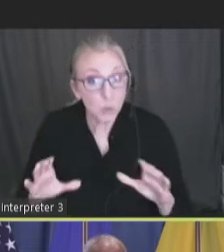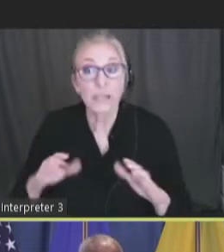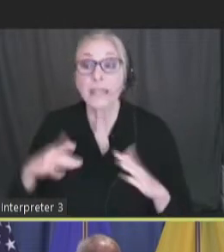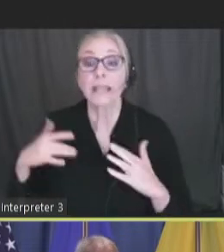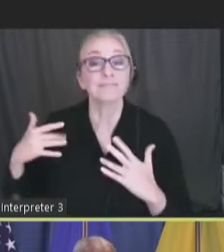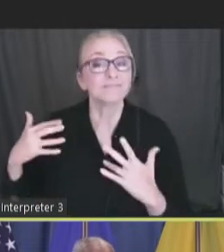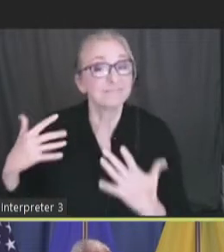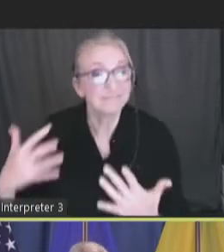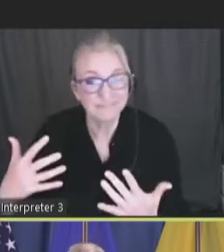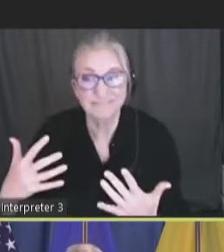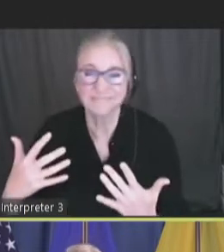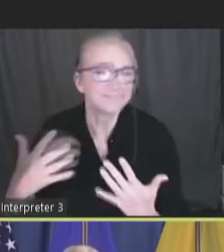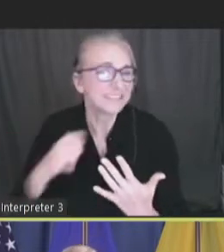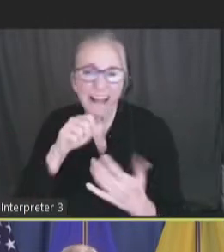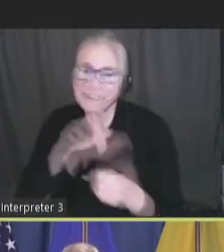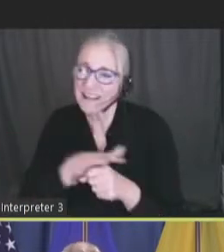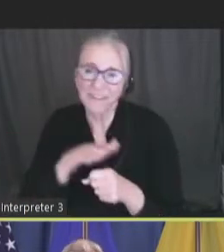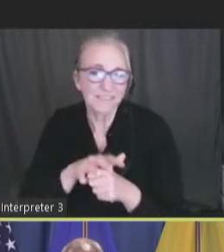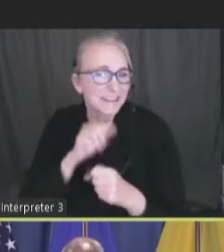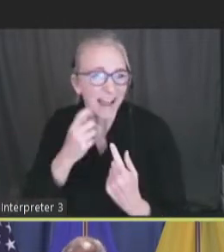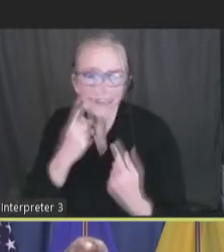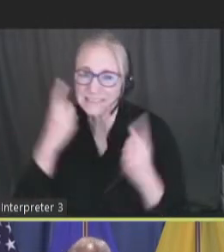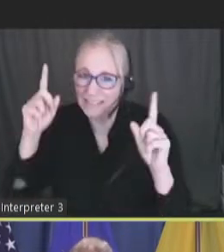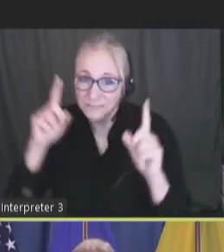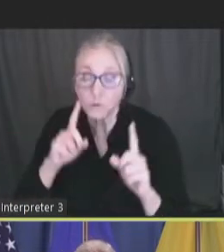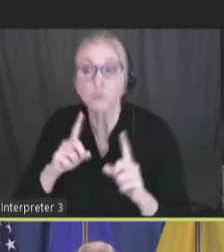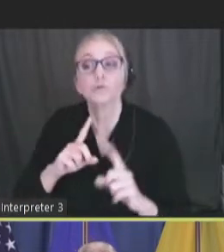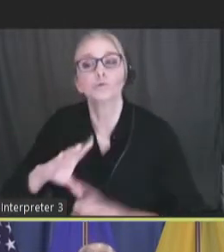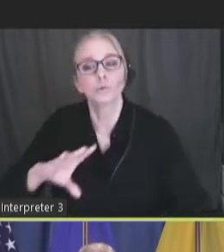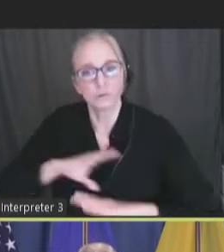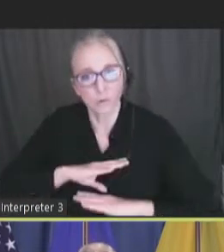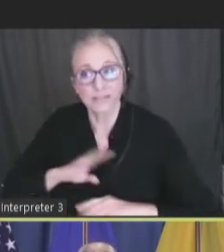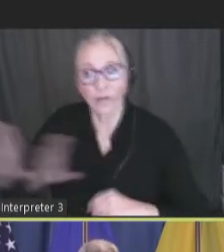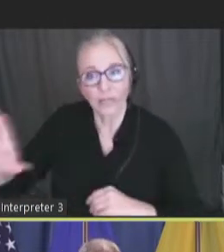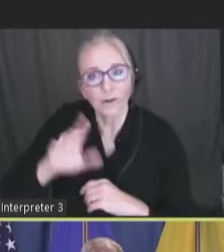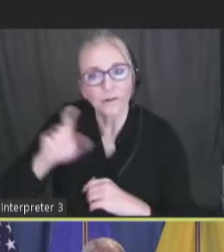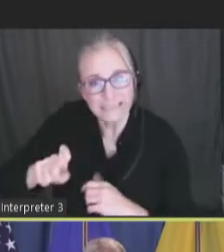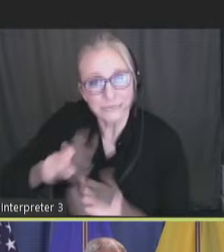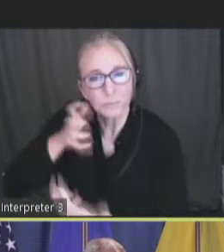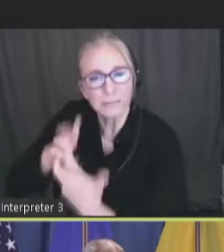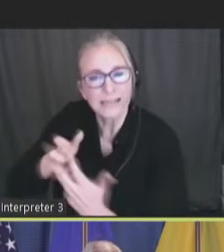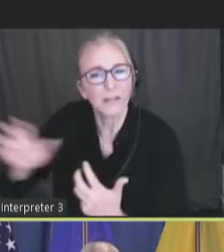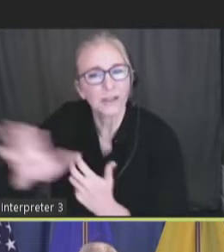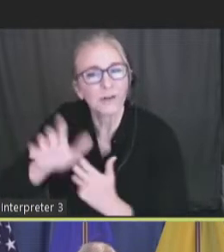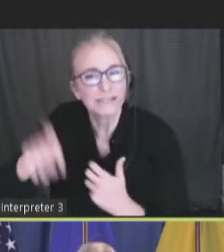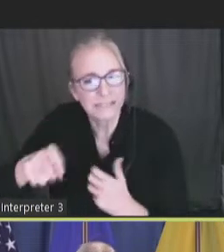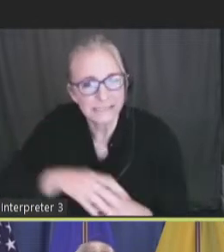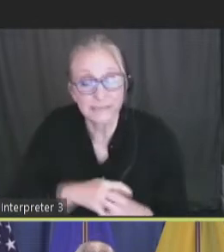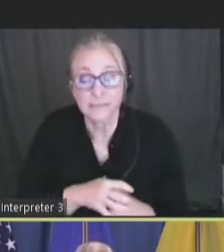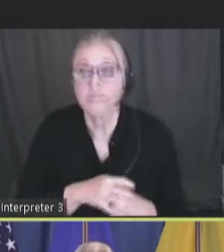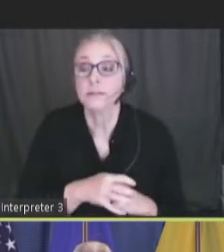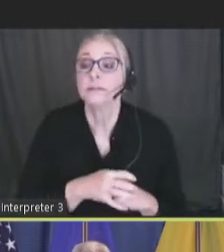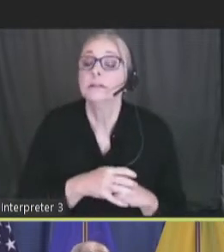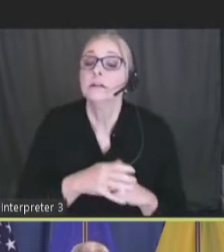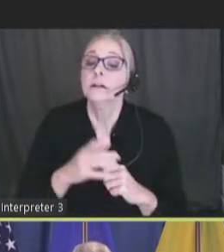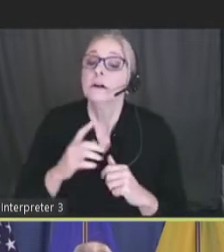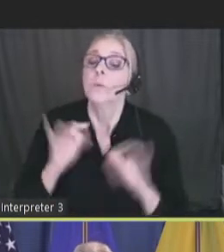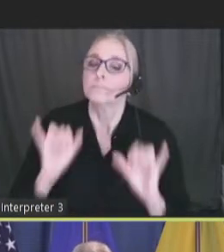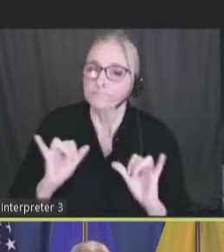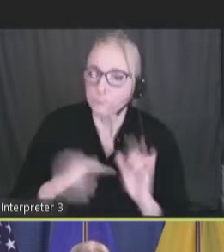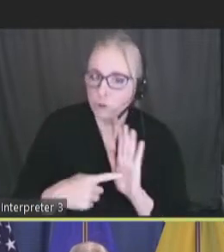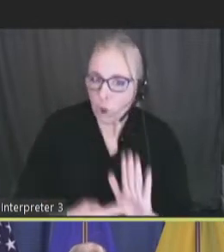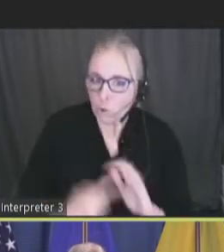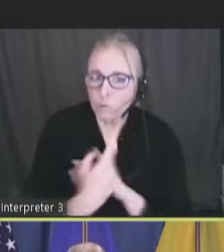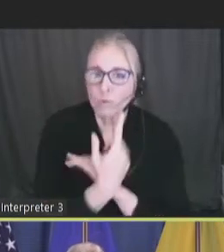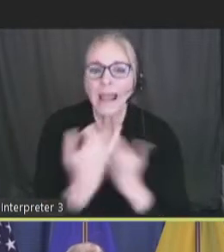were really inadequate to address the needs of our populations. So, I'd like to share with you today some of the lessons we learned